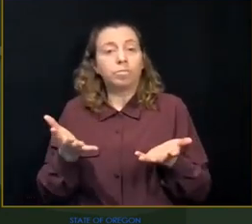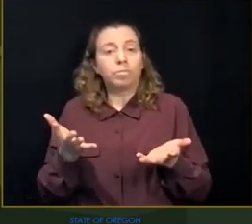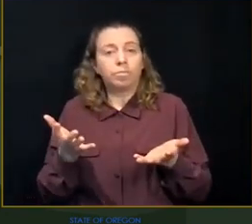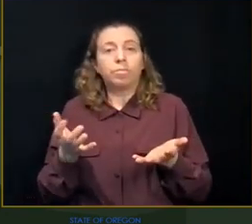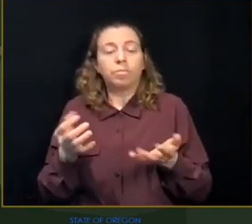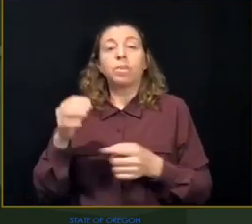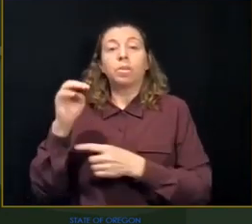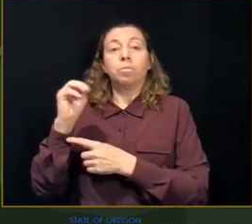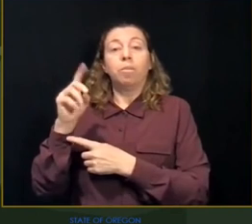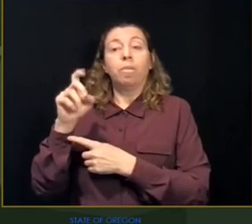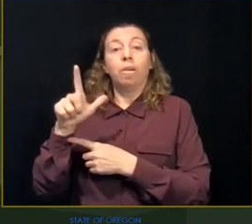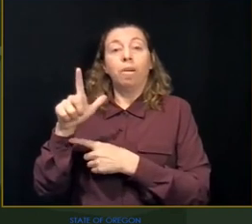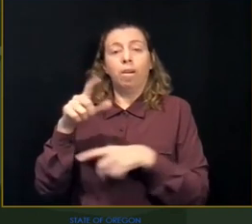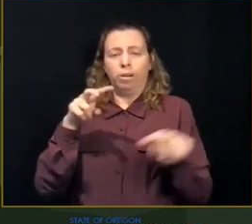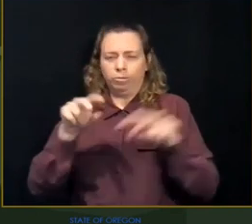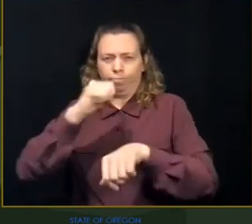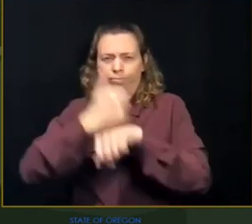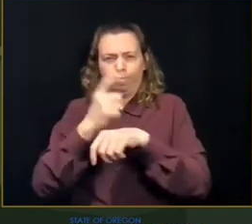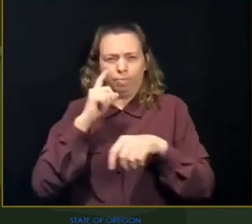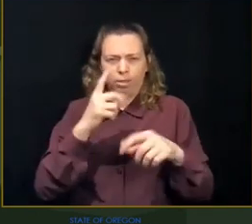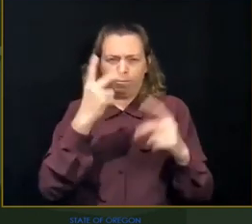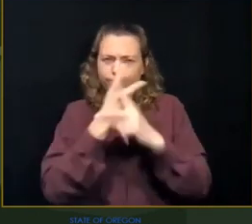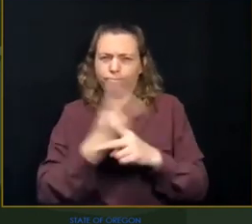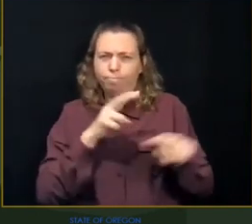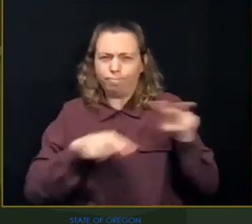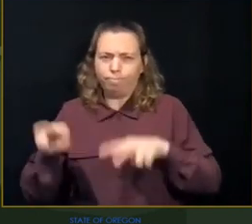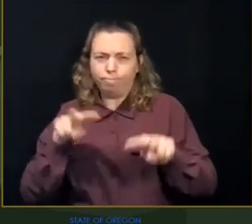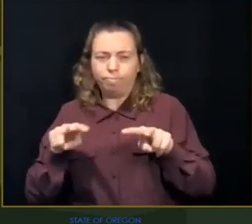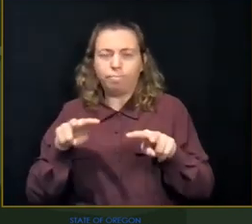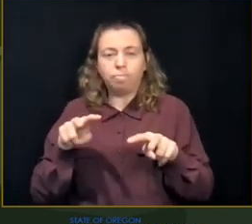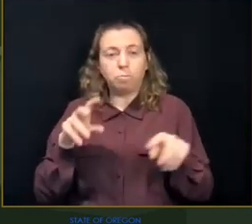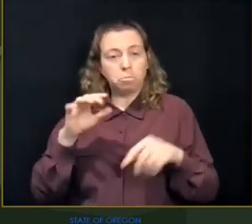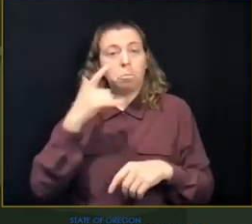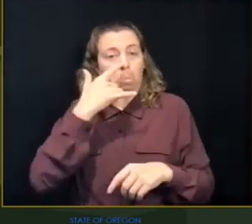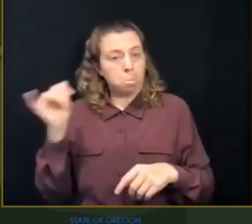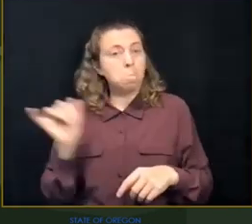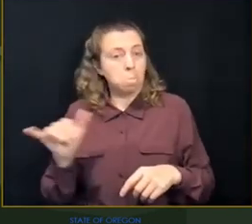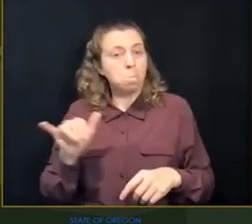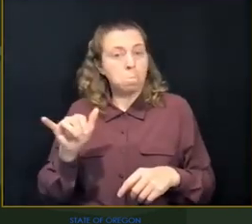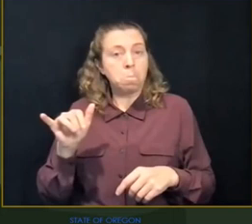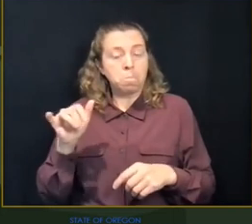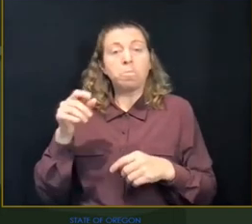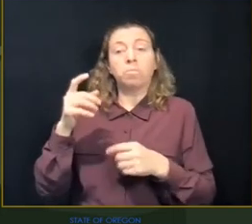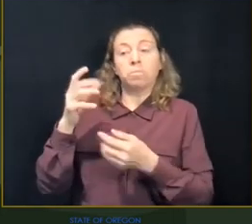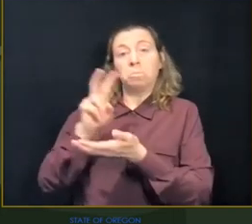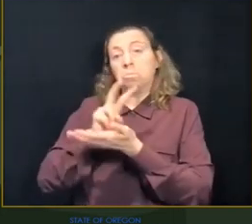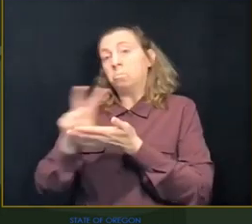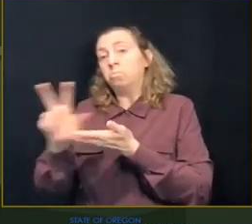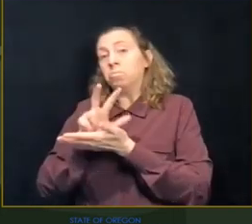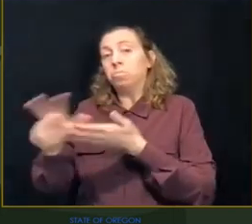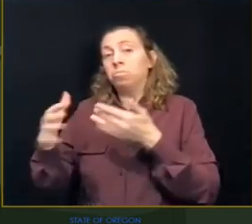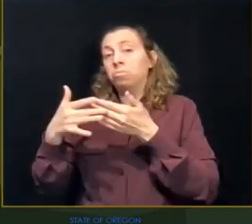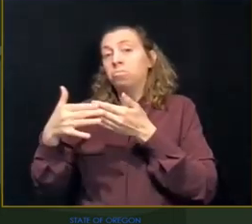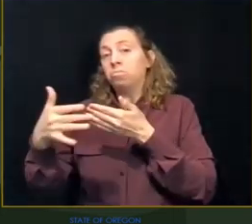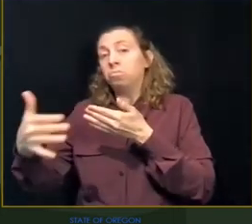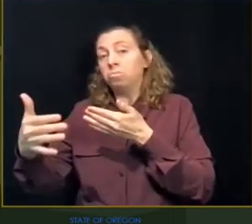if we didn't enter extreme risk also shows that over the course of the next two to three weeks, based on current